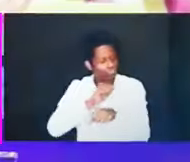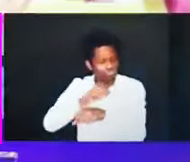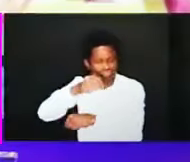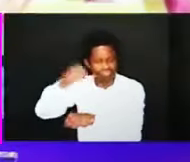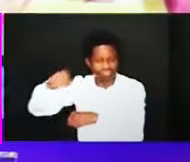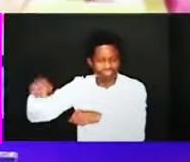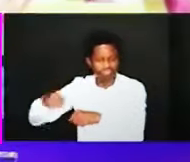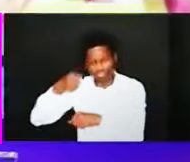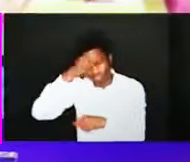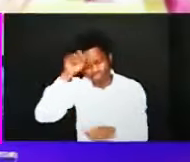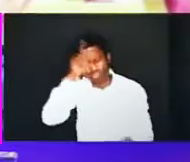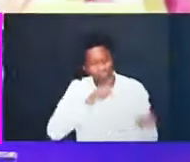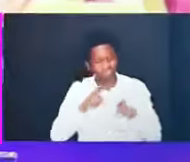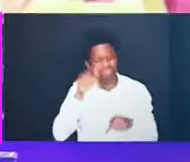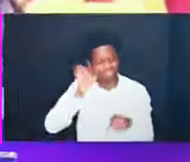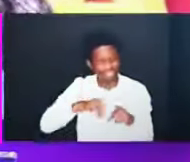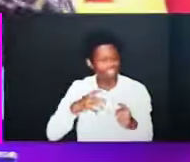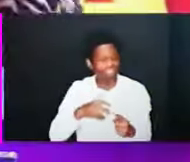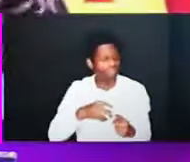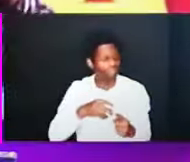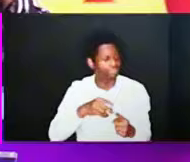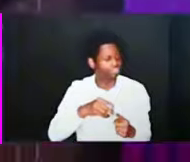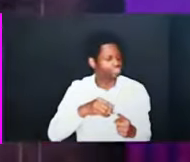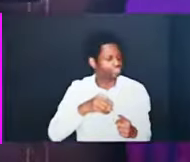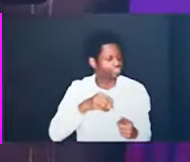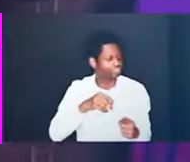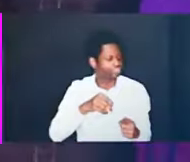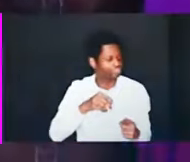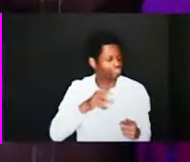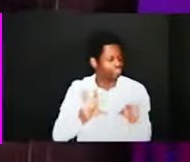who we were